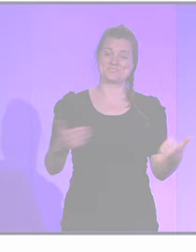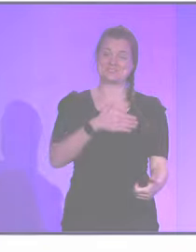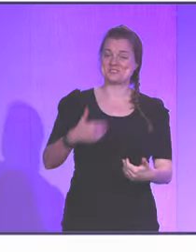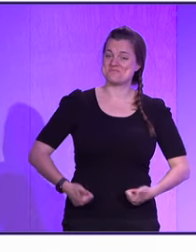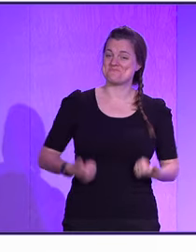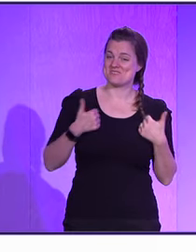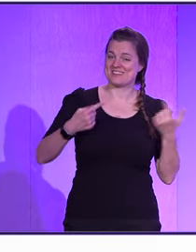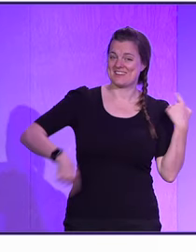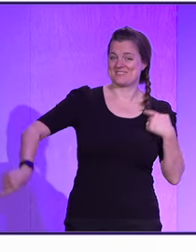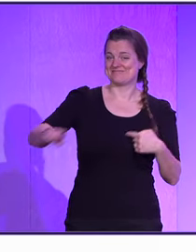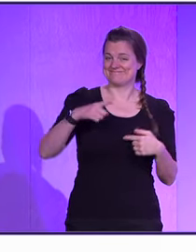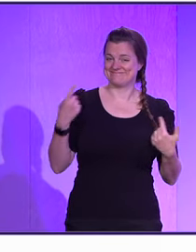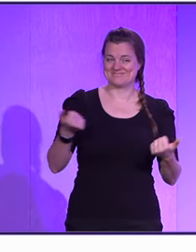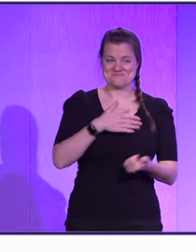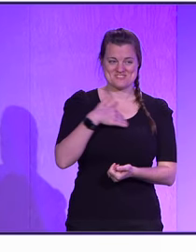Good morning, everybody.